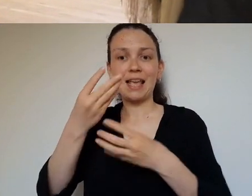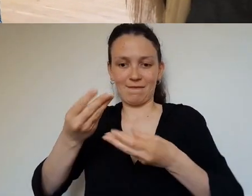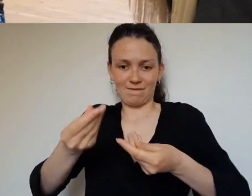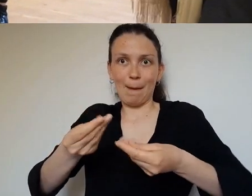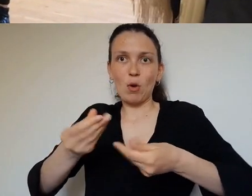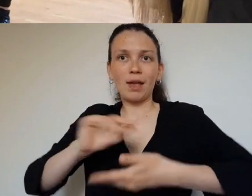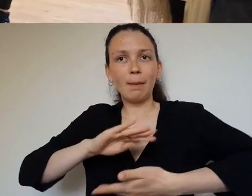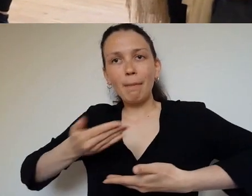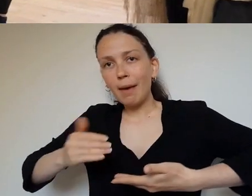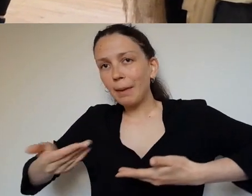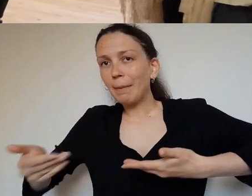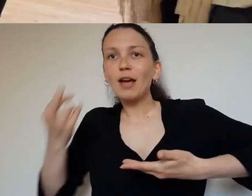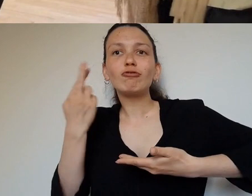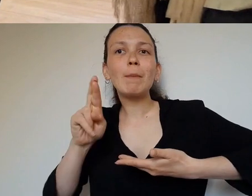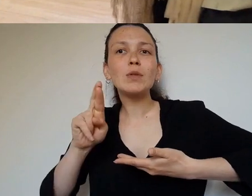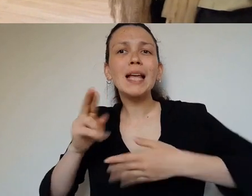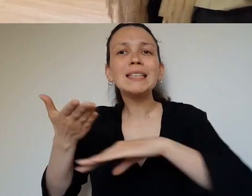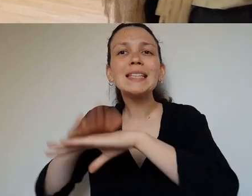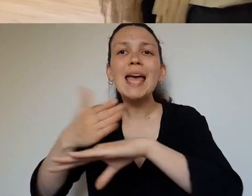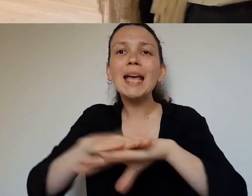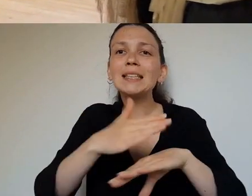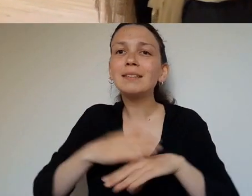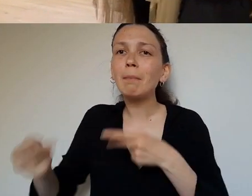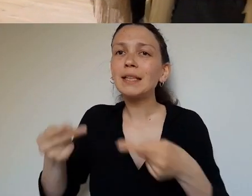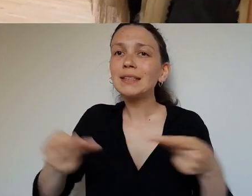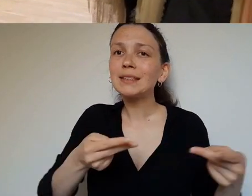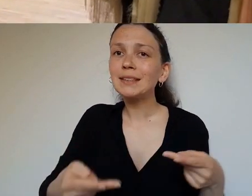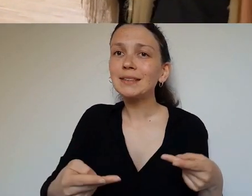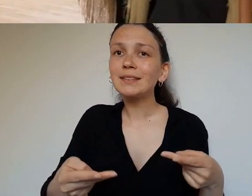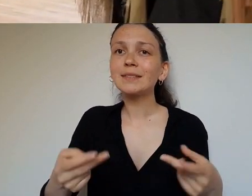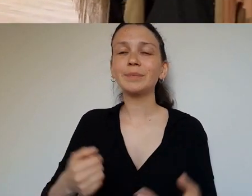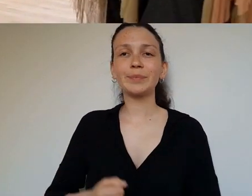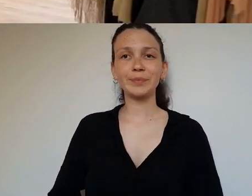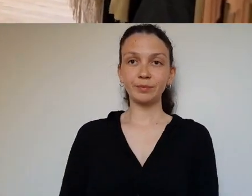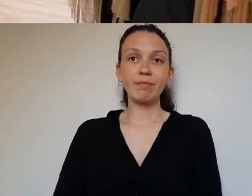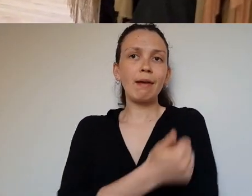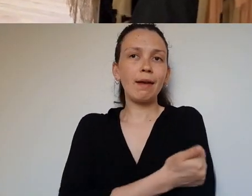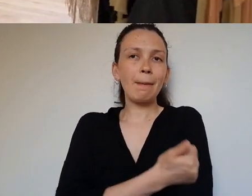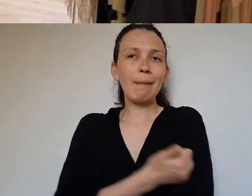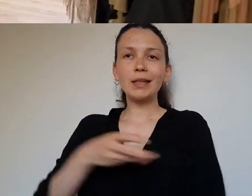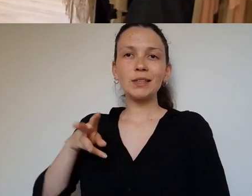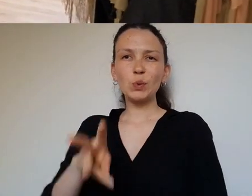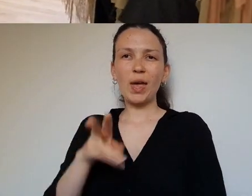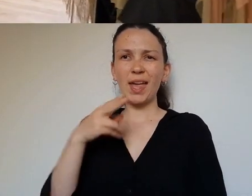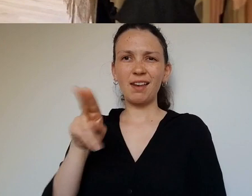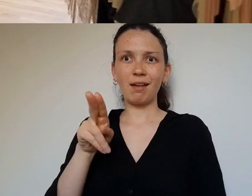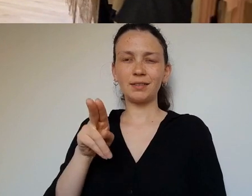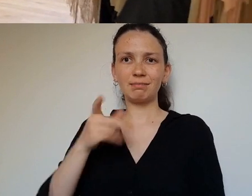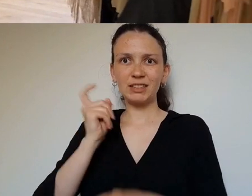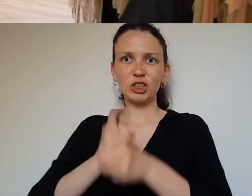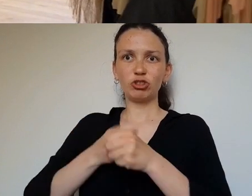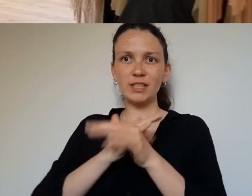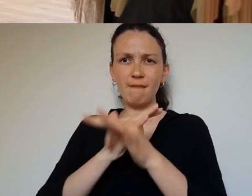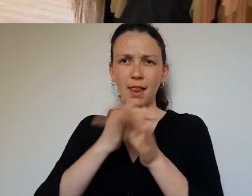Amanda's approach is not to relay every beat of the action on stage, but rather to encourage hints, motions, feelings and snapshots through